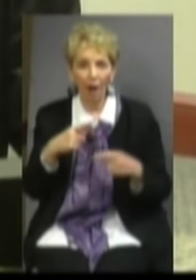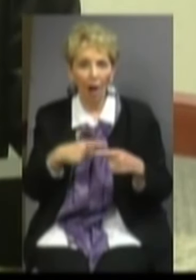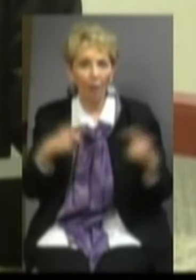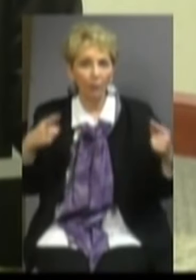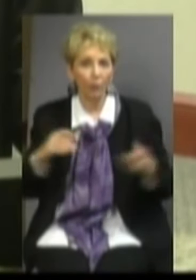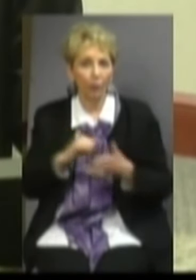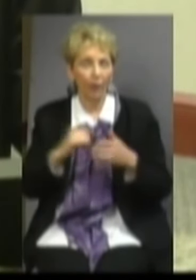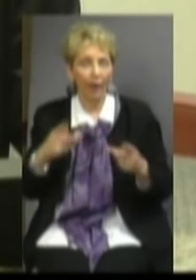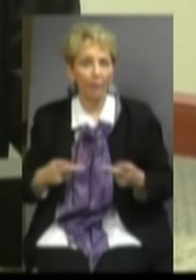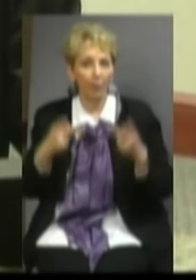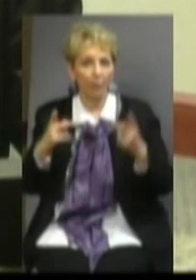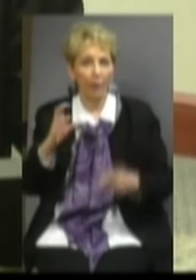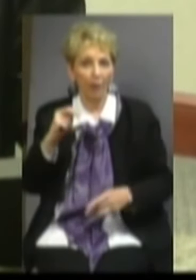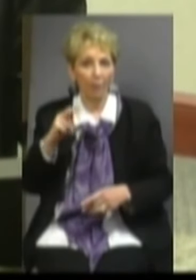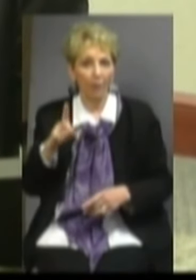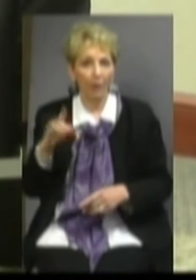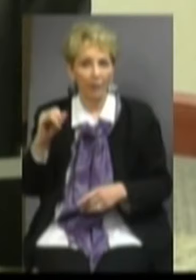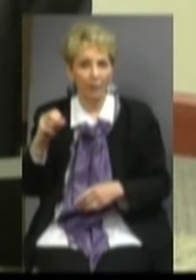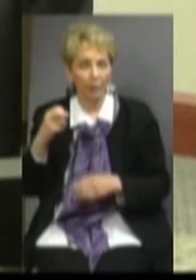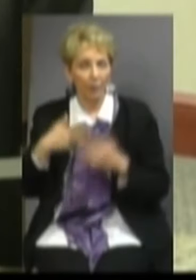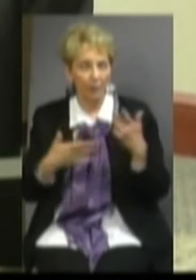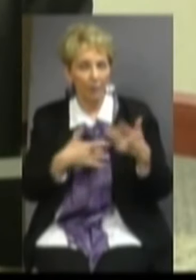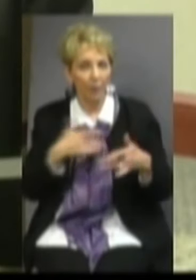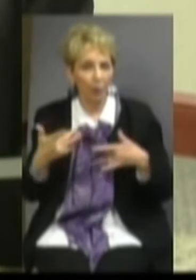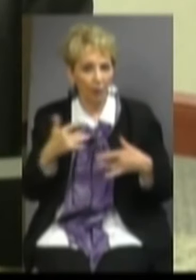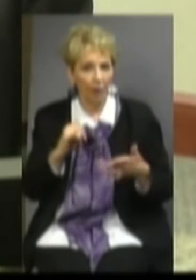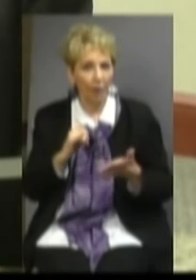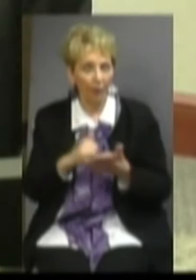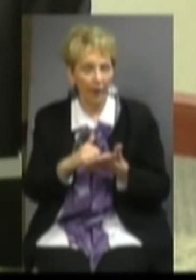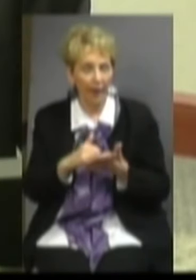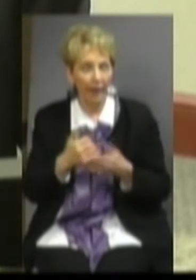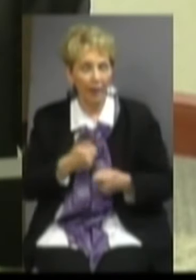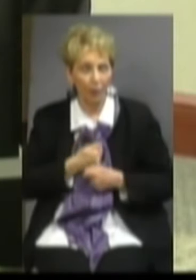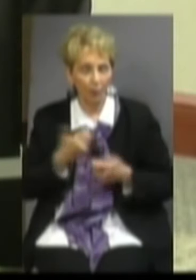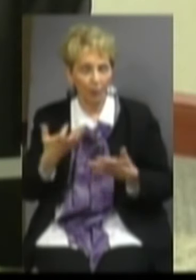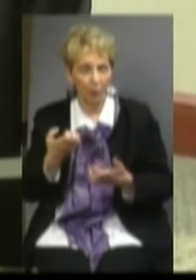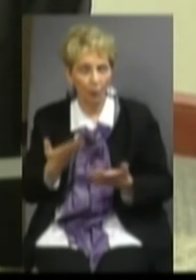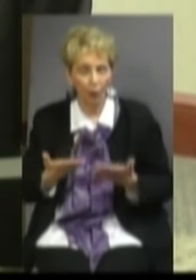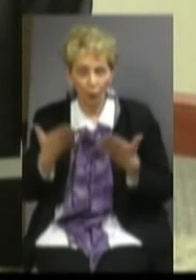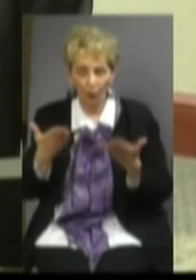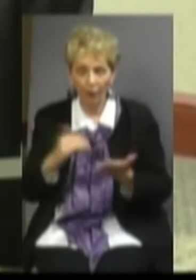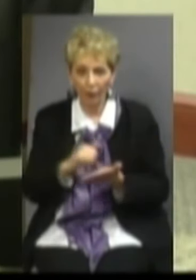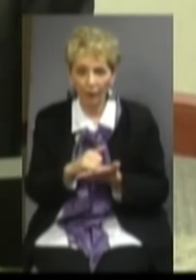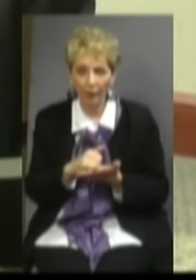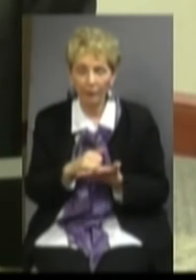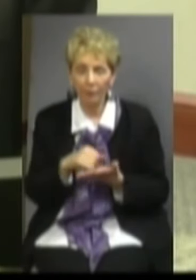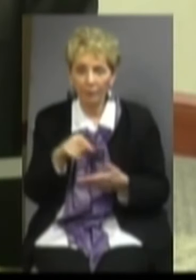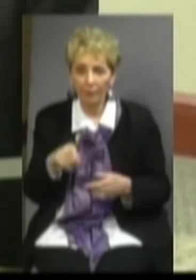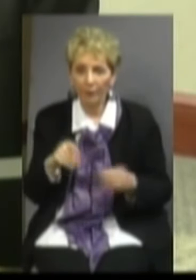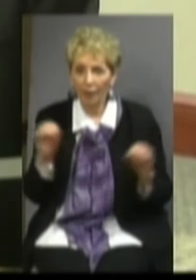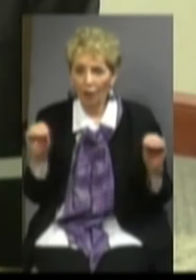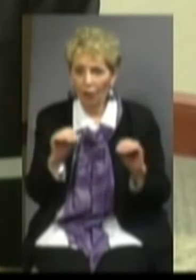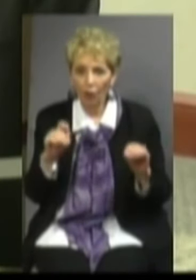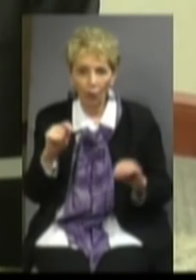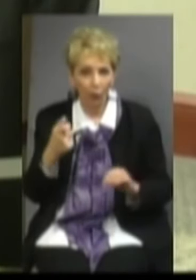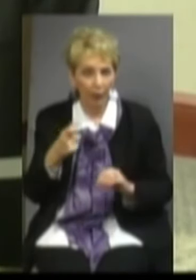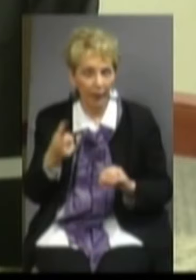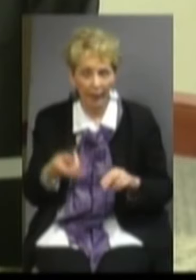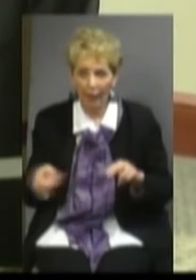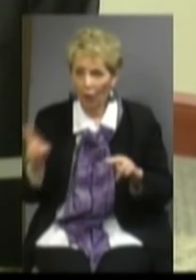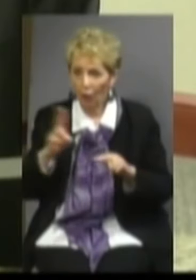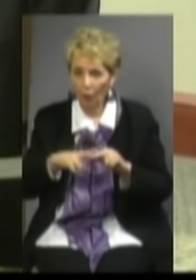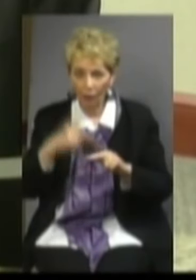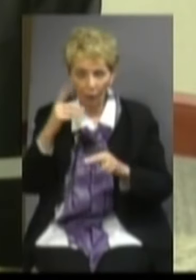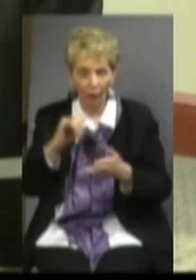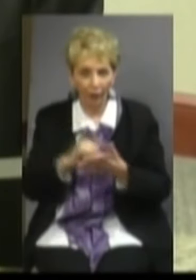to the proposed bond issue, but there are some concerns that are being expressed, and I want to address those. There is no tax increase scheduled